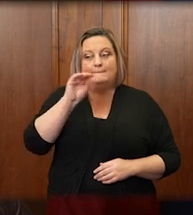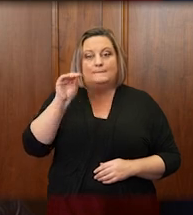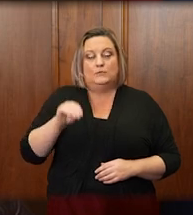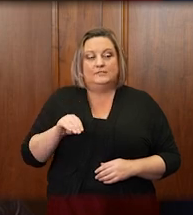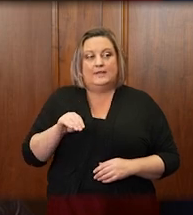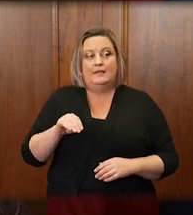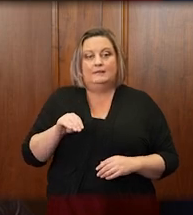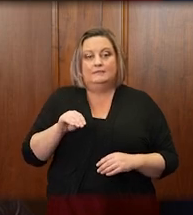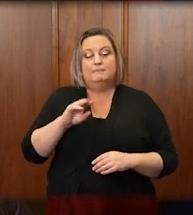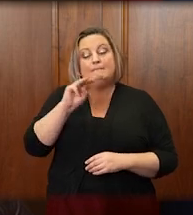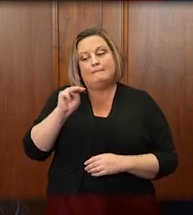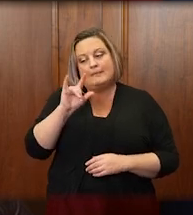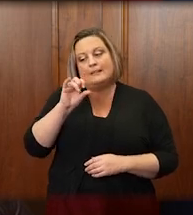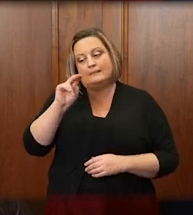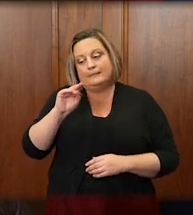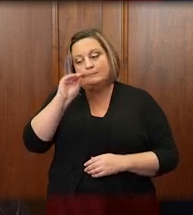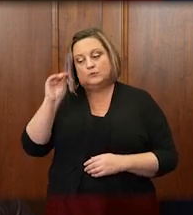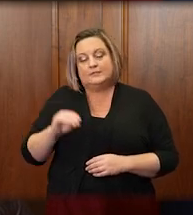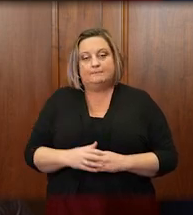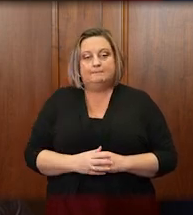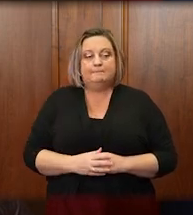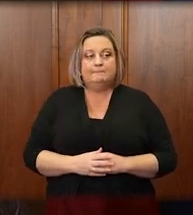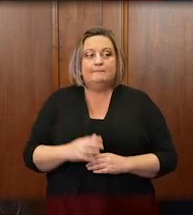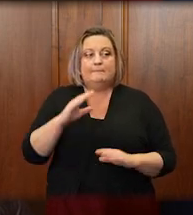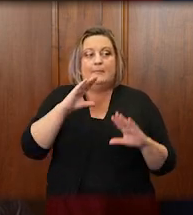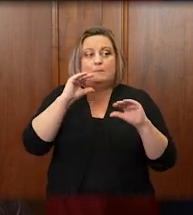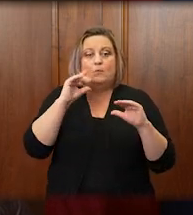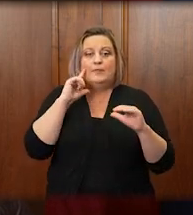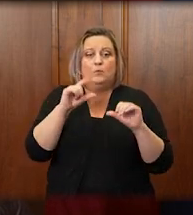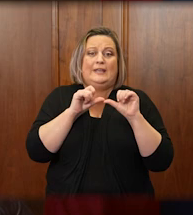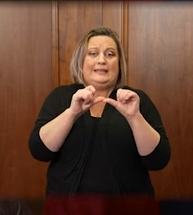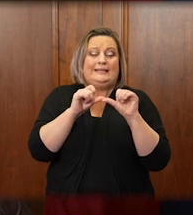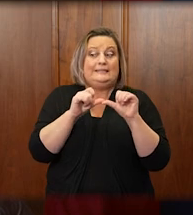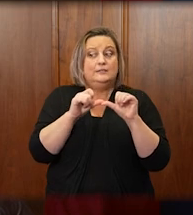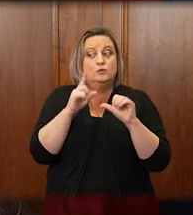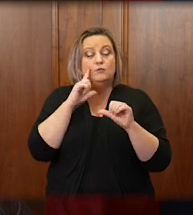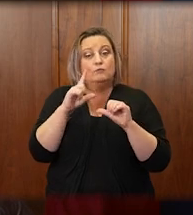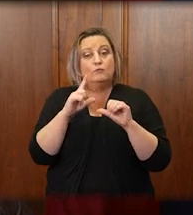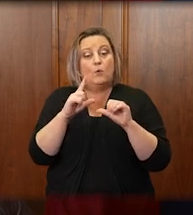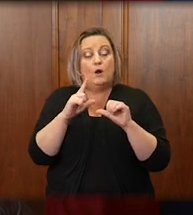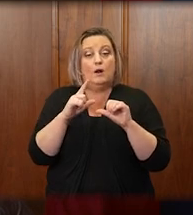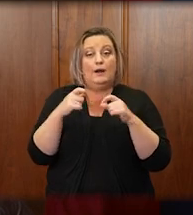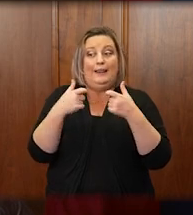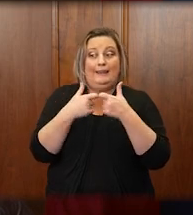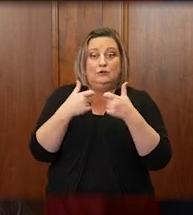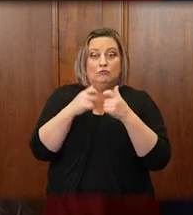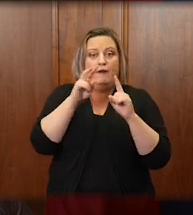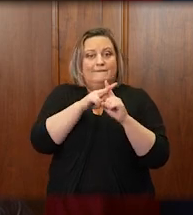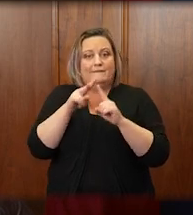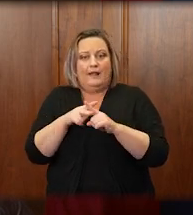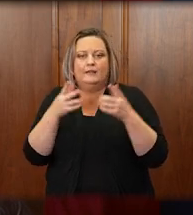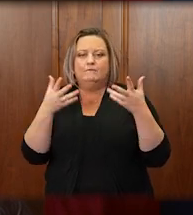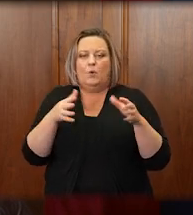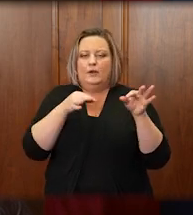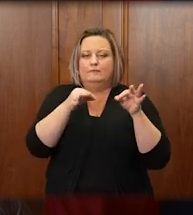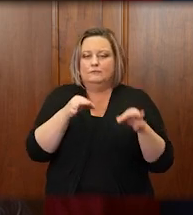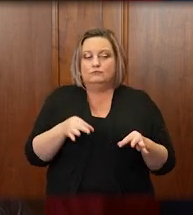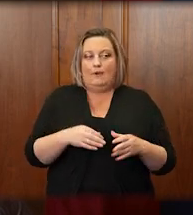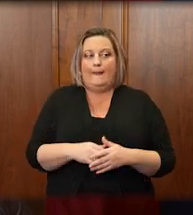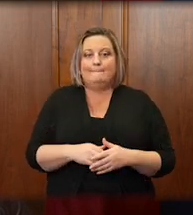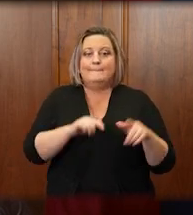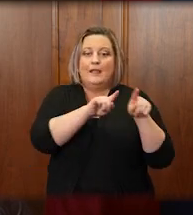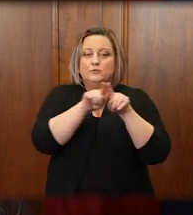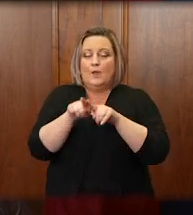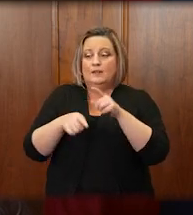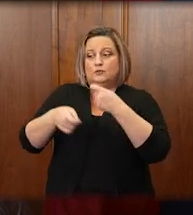hope that we will be able to preserve the funds made available for district and Chancery Court electronic filing, which I have already described, and for replacement